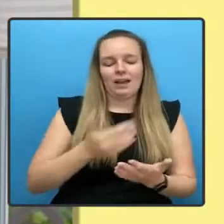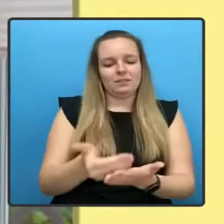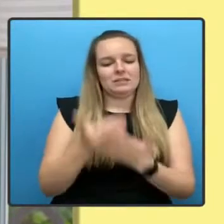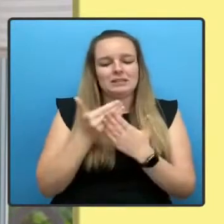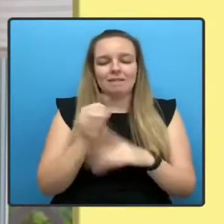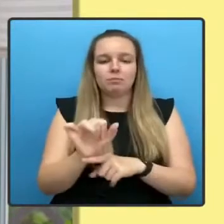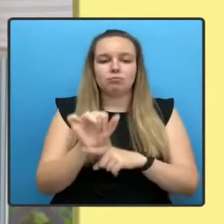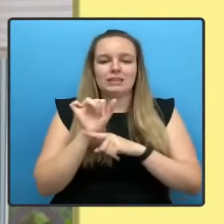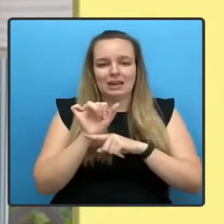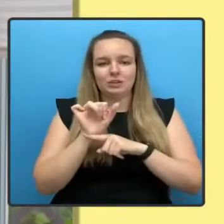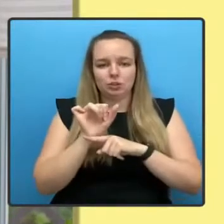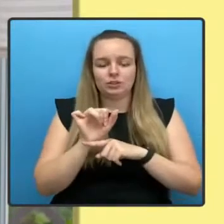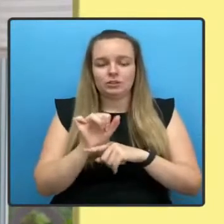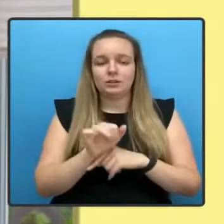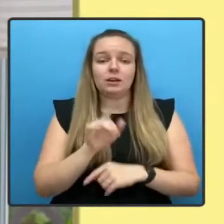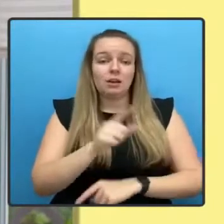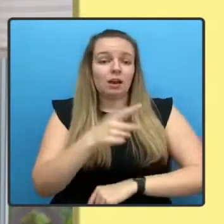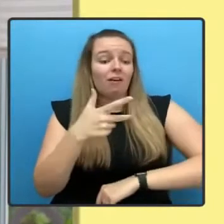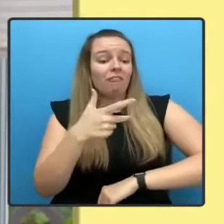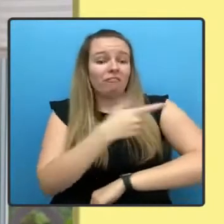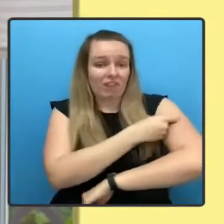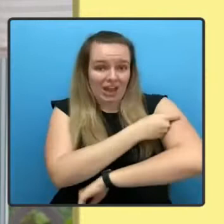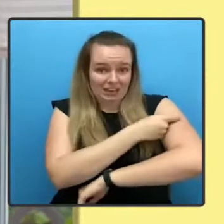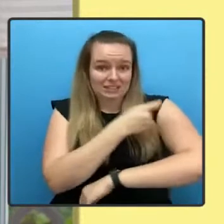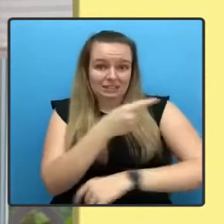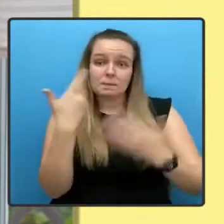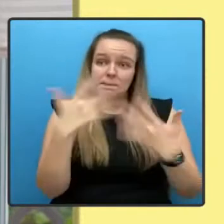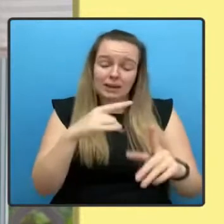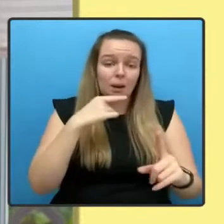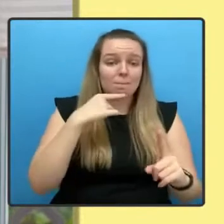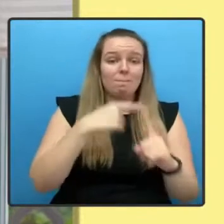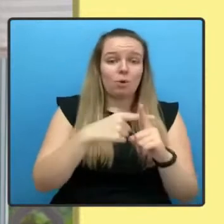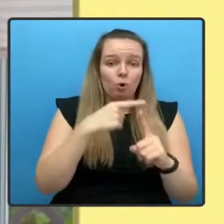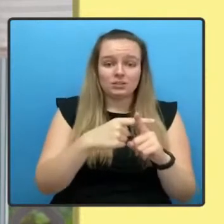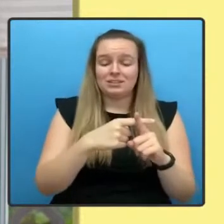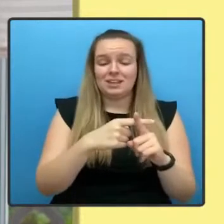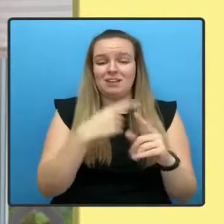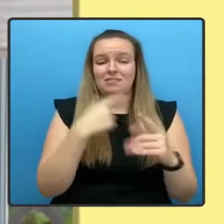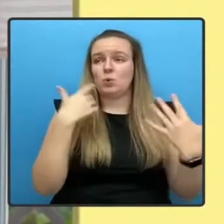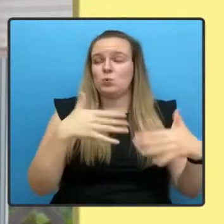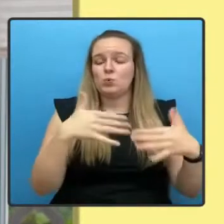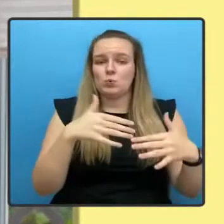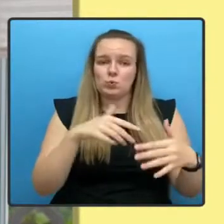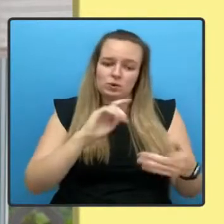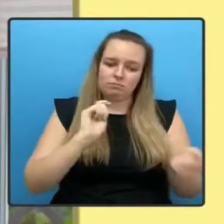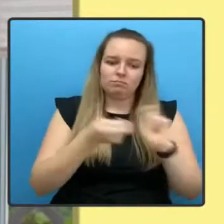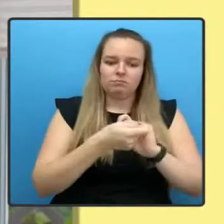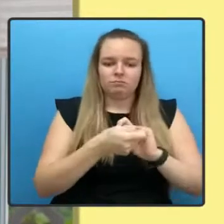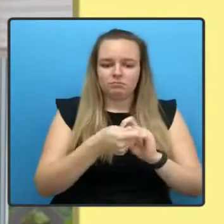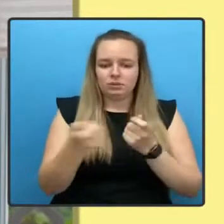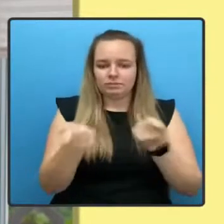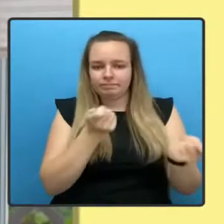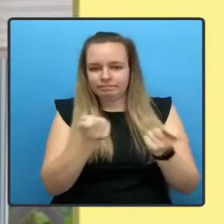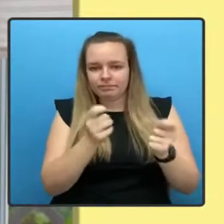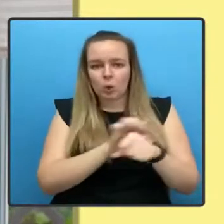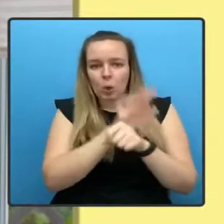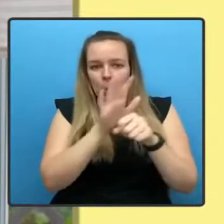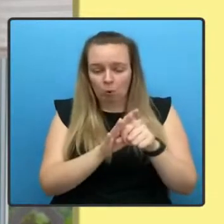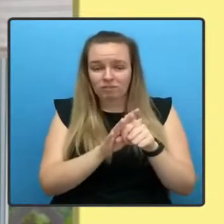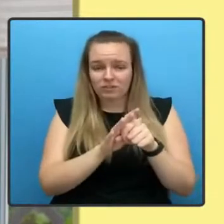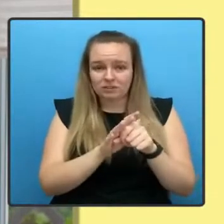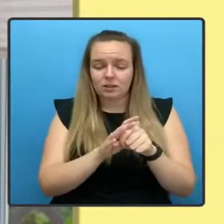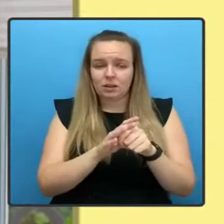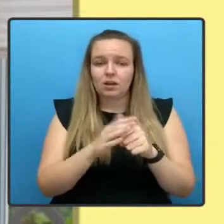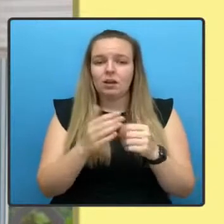vaccines have been a positive game changer in our battle against Covid, the much more transmissible Delta variant